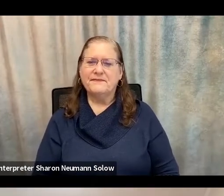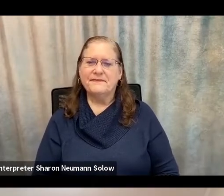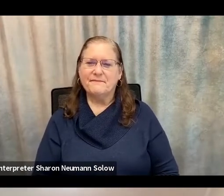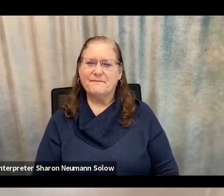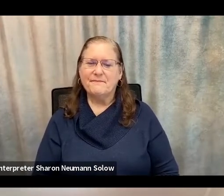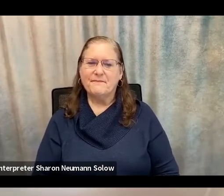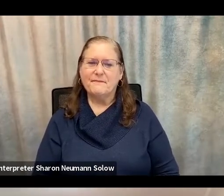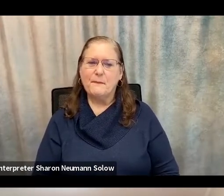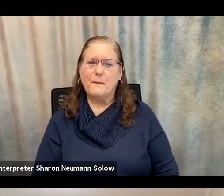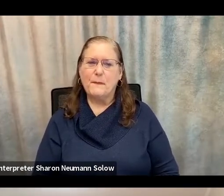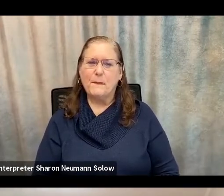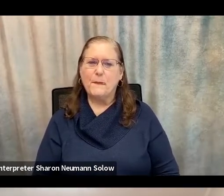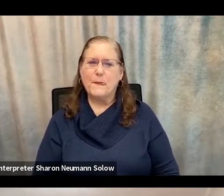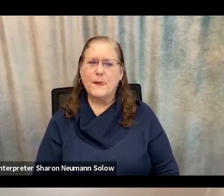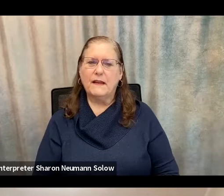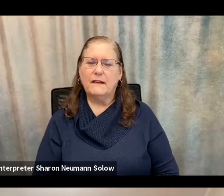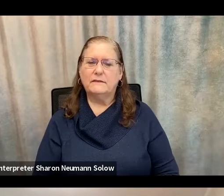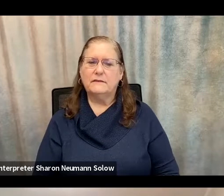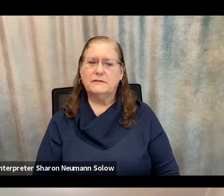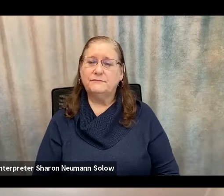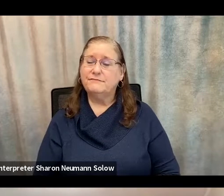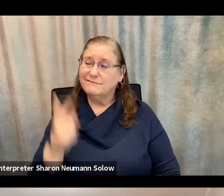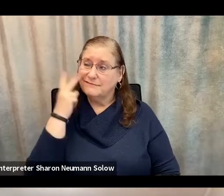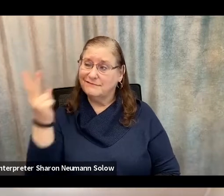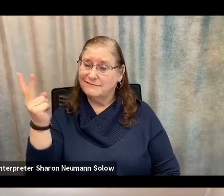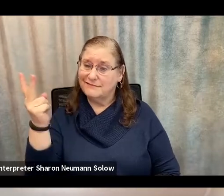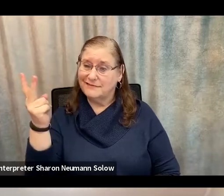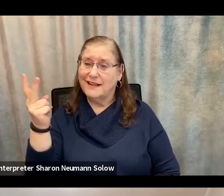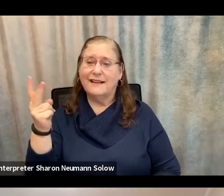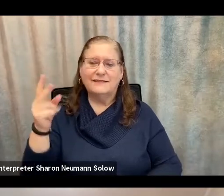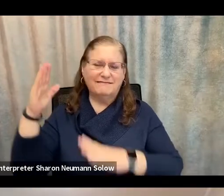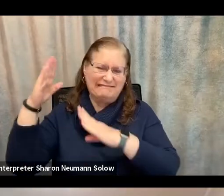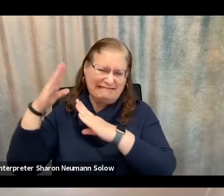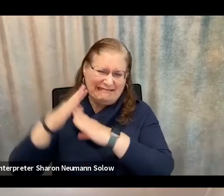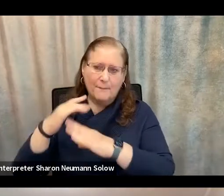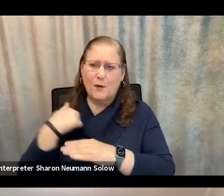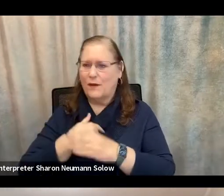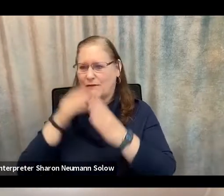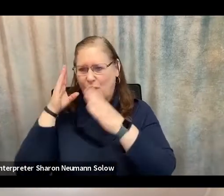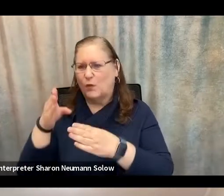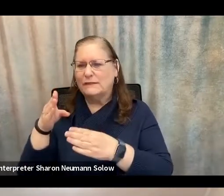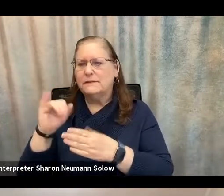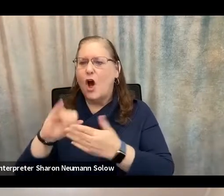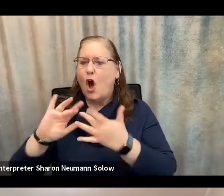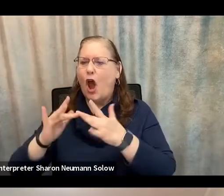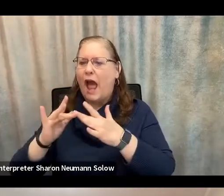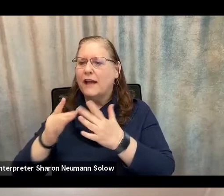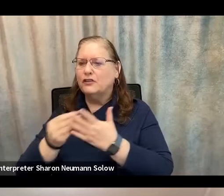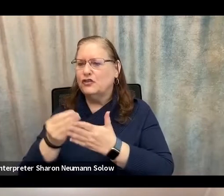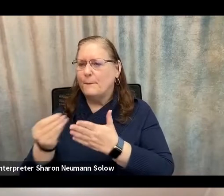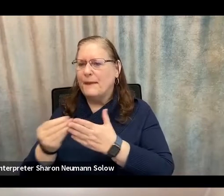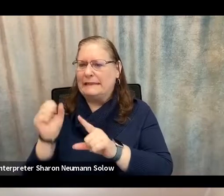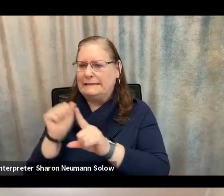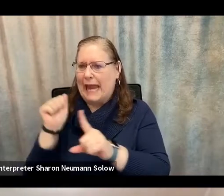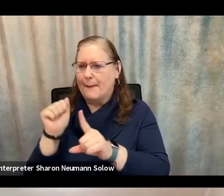What you'll notice is there's really that first one is the one we'll be focusing on online shopping scams. It's